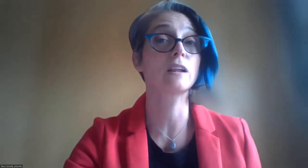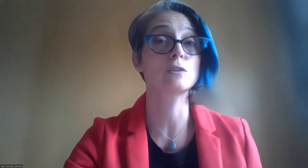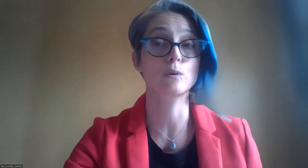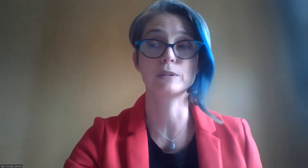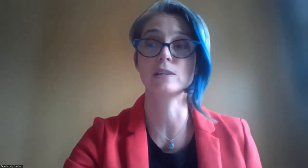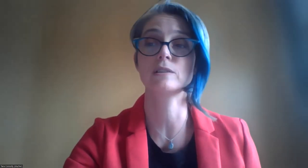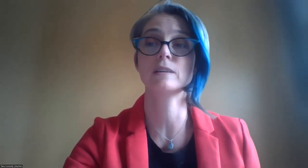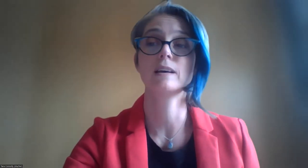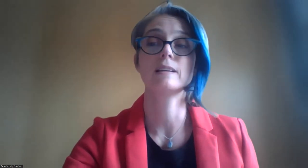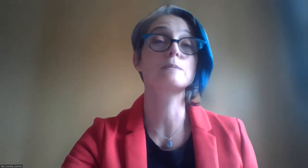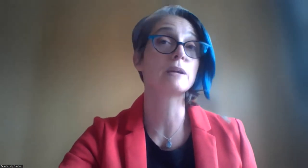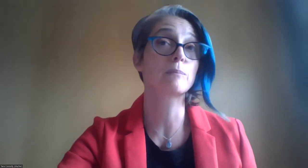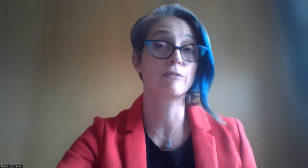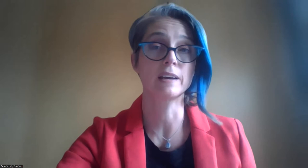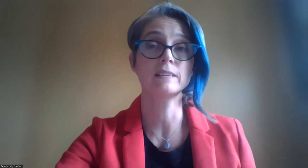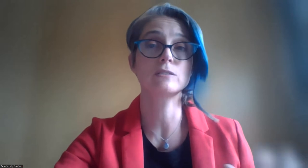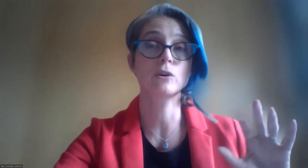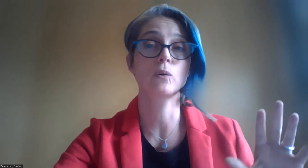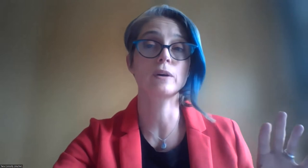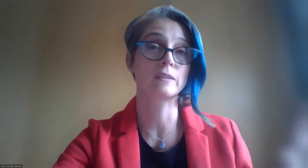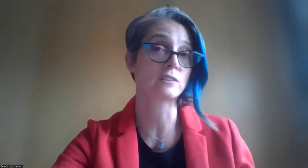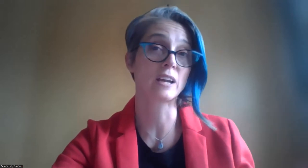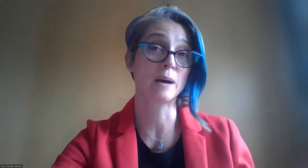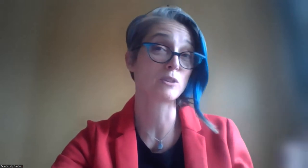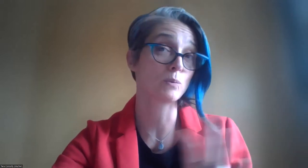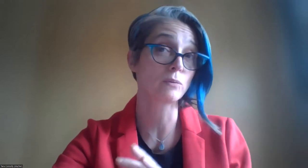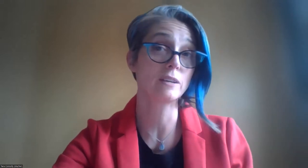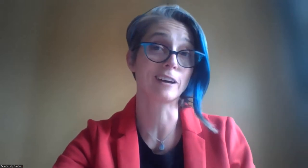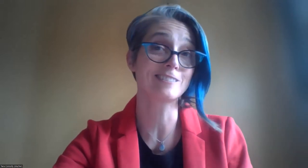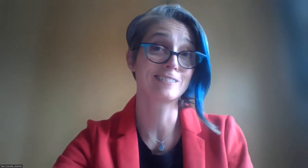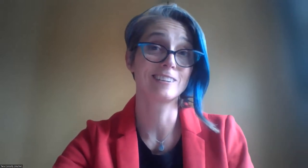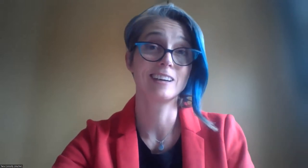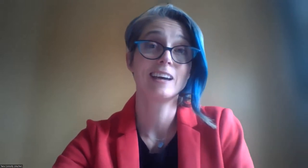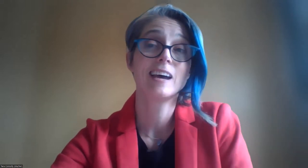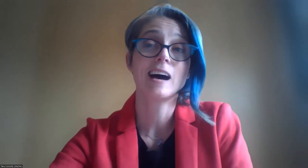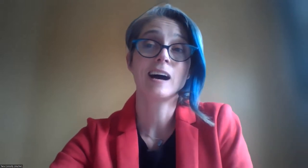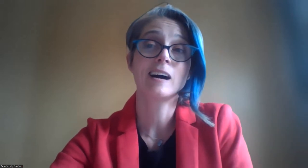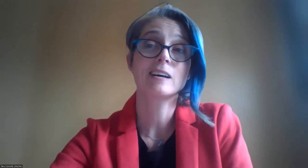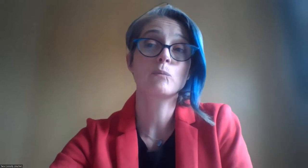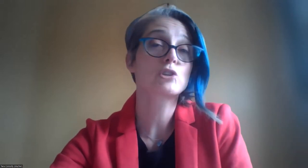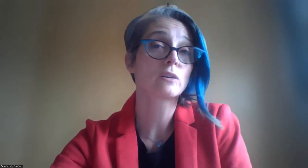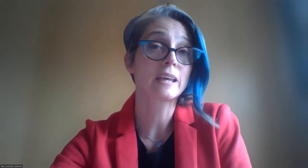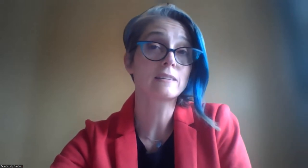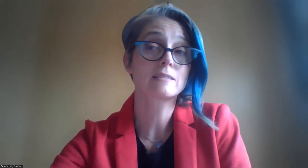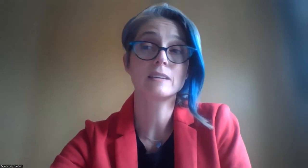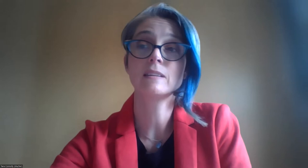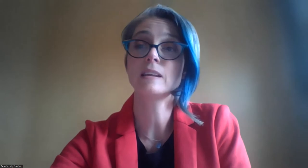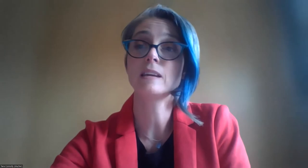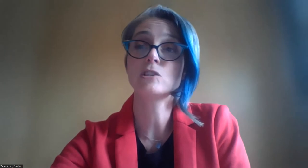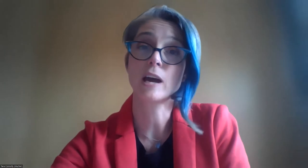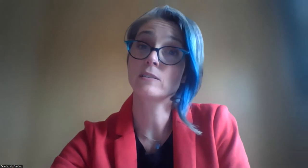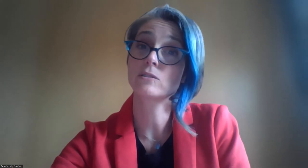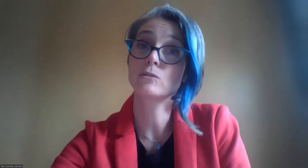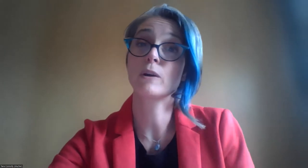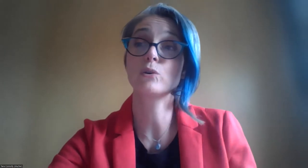ASL interpretation that's being provided so that's going to happen throughout the event. We'll share links in